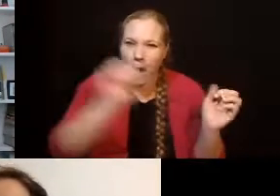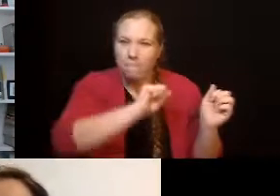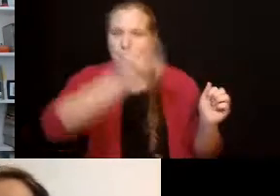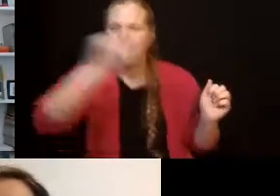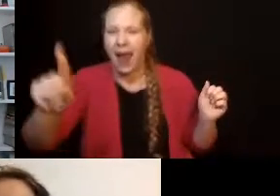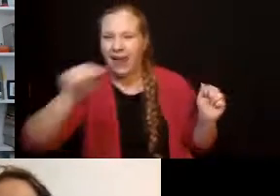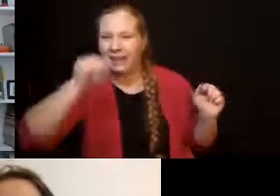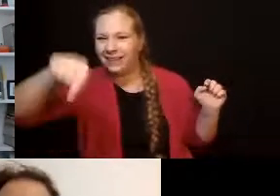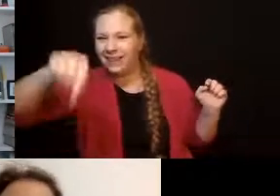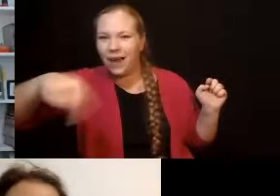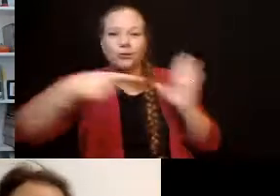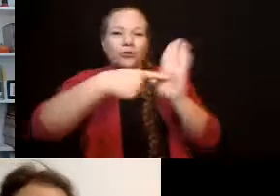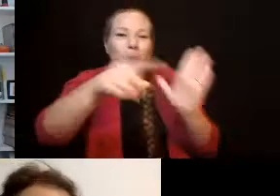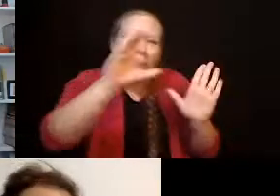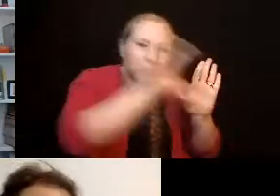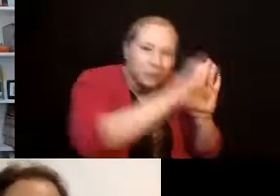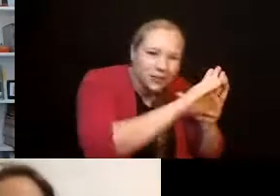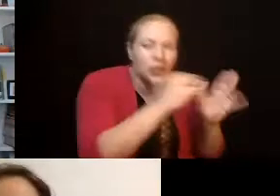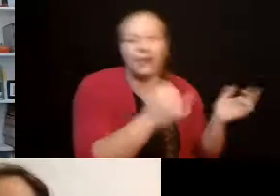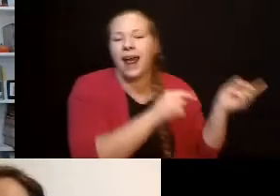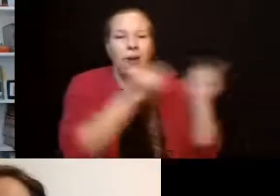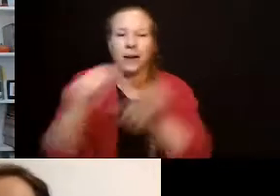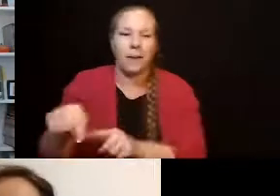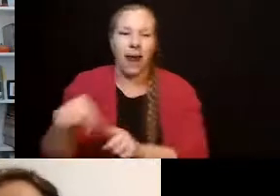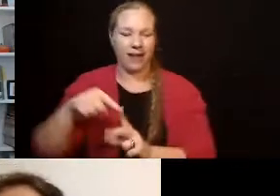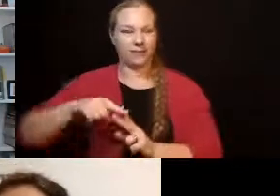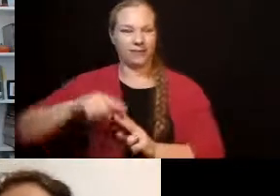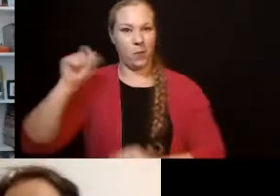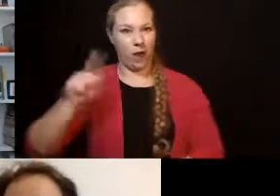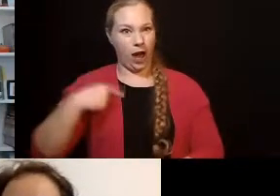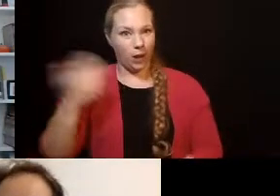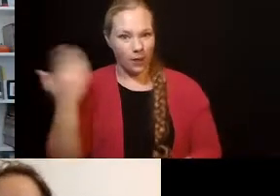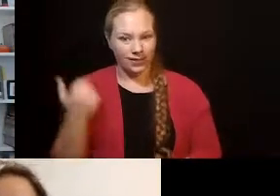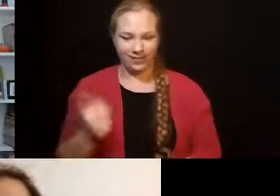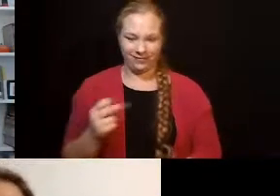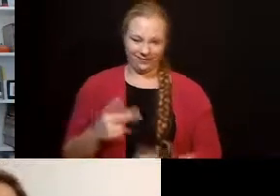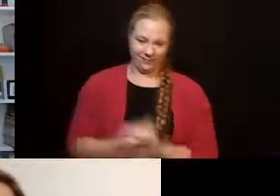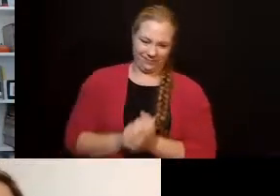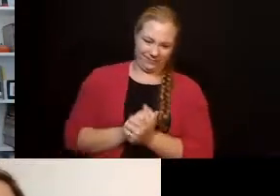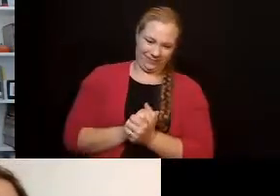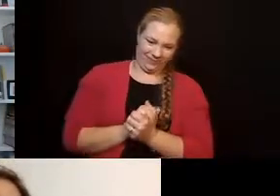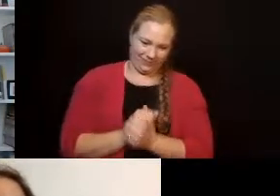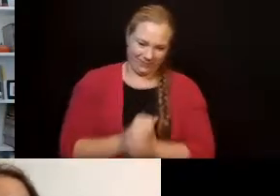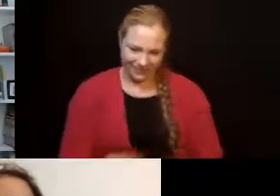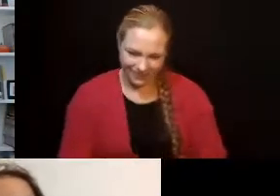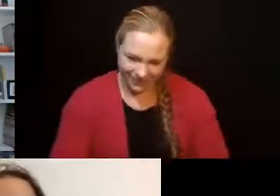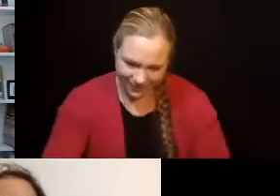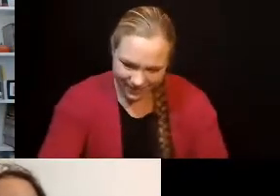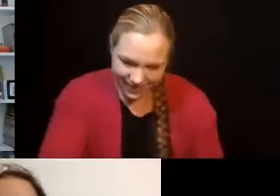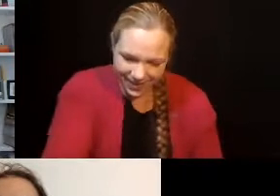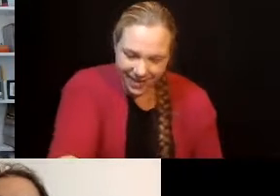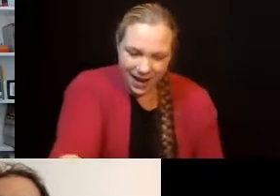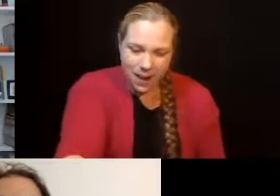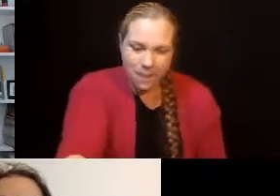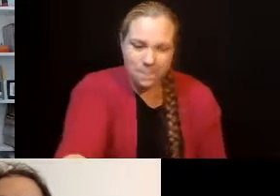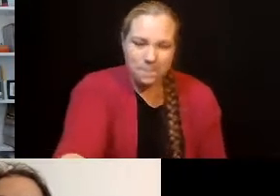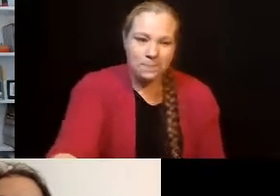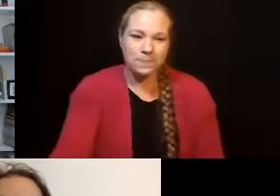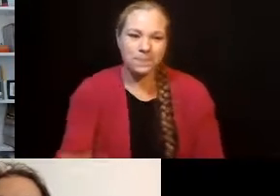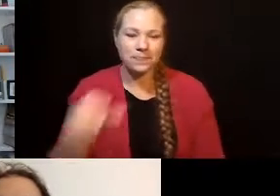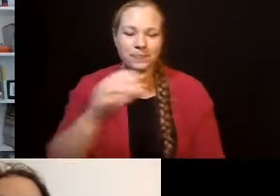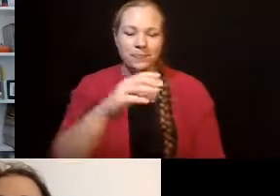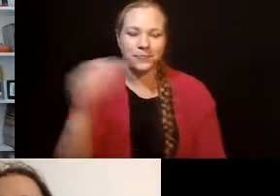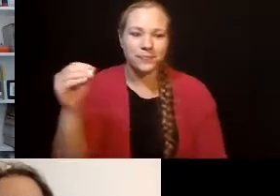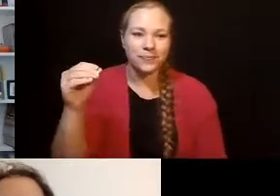Just bear with me. There we go. Okay. So, and then SAIL.